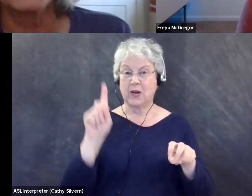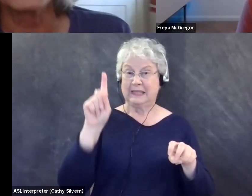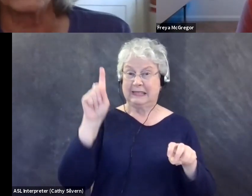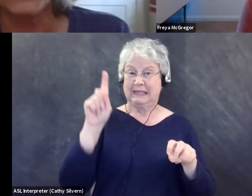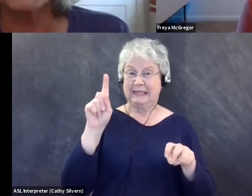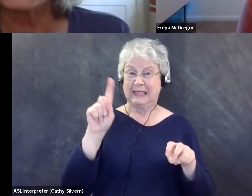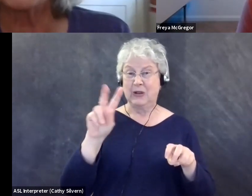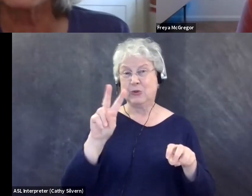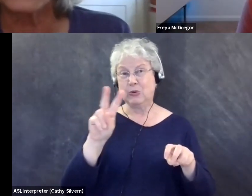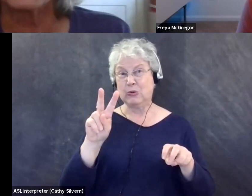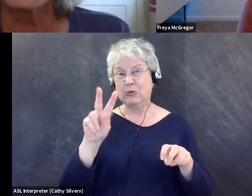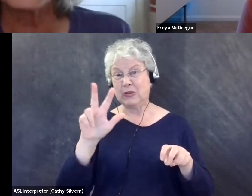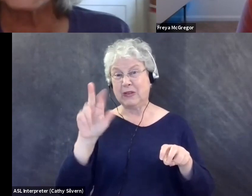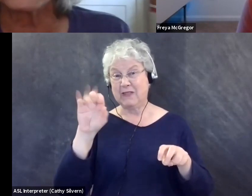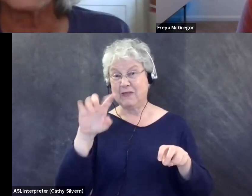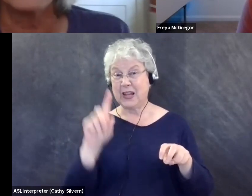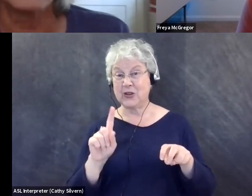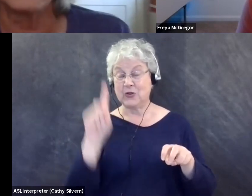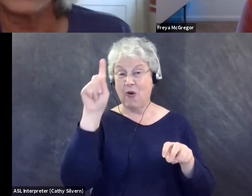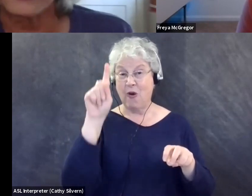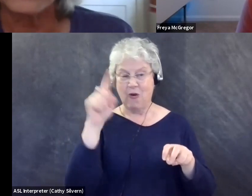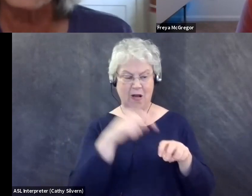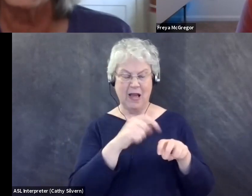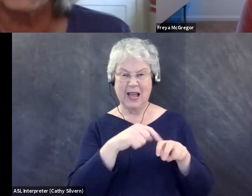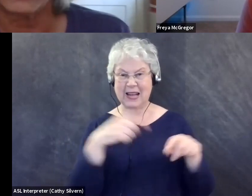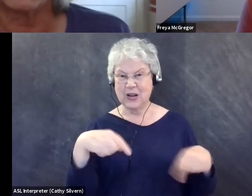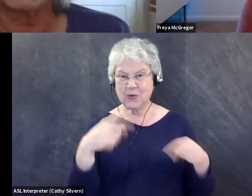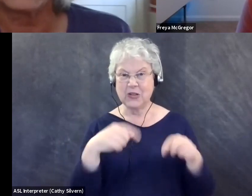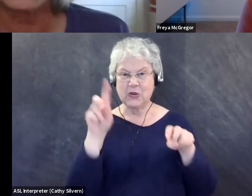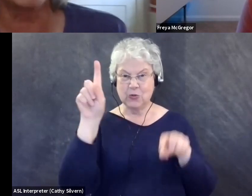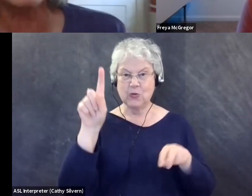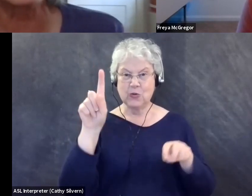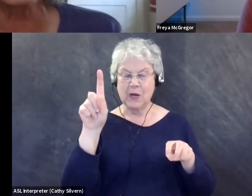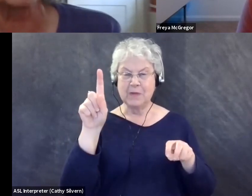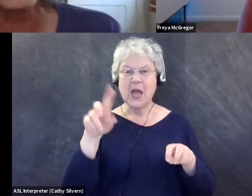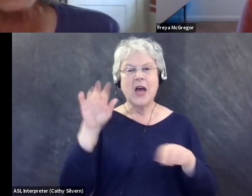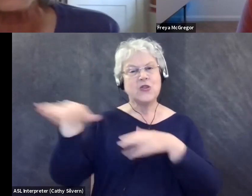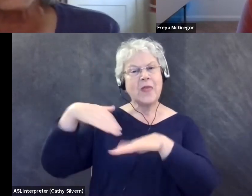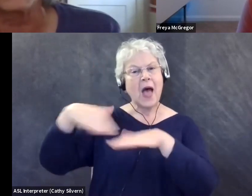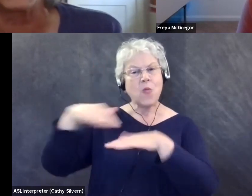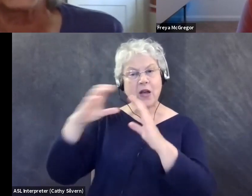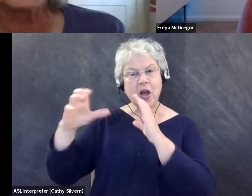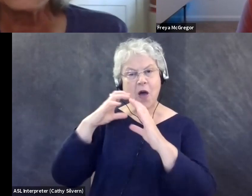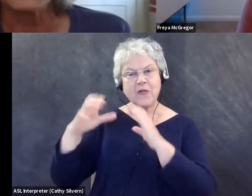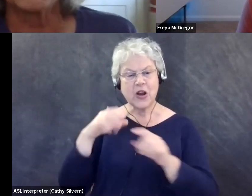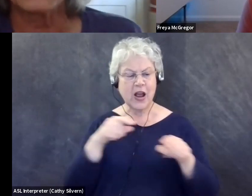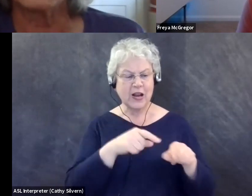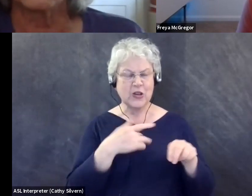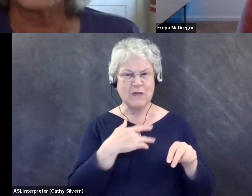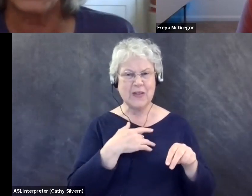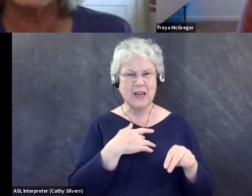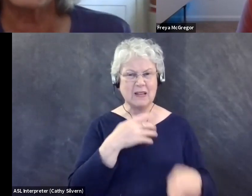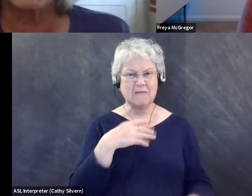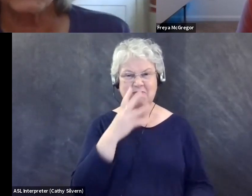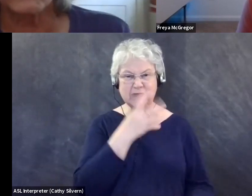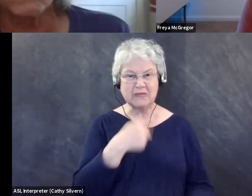the walking people's conversation is excluding you. And I don't think it's meant to exclude you, but